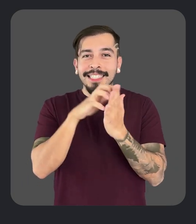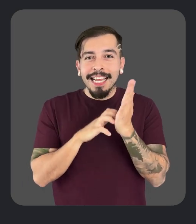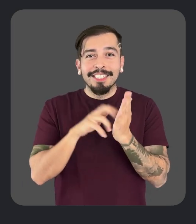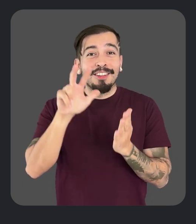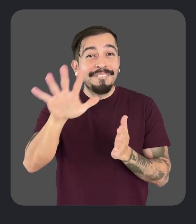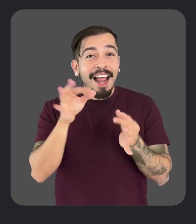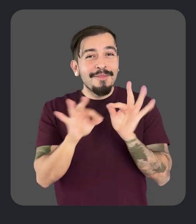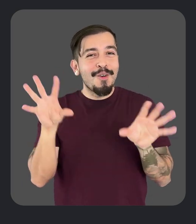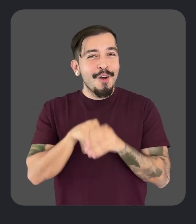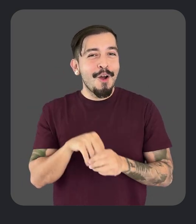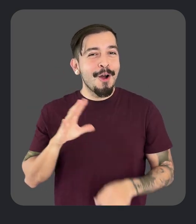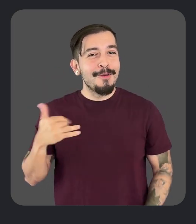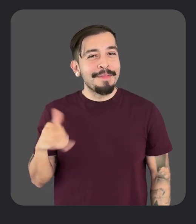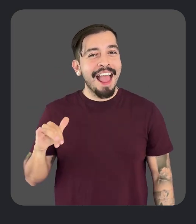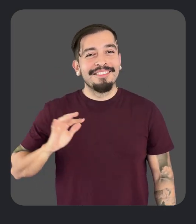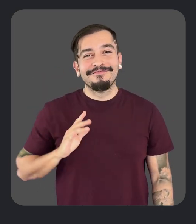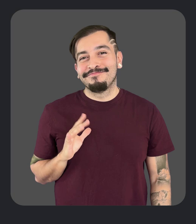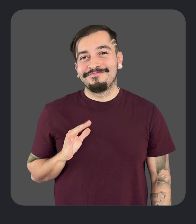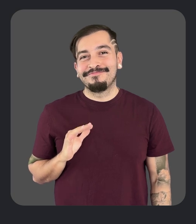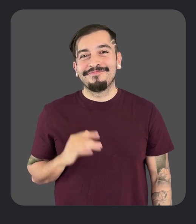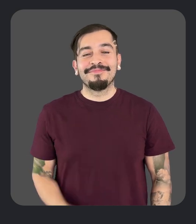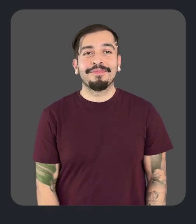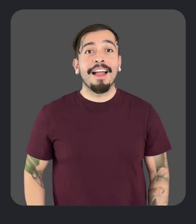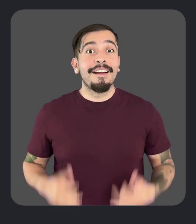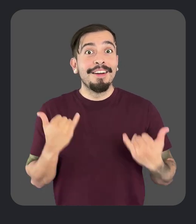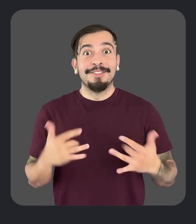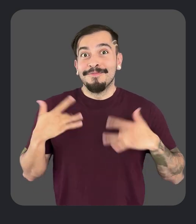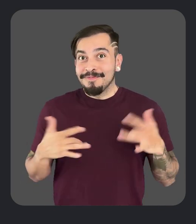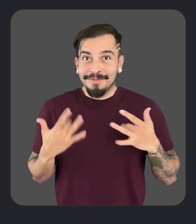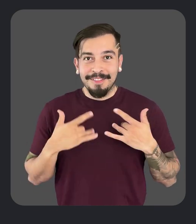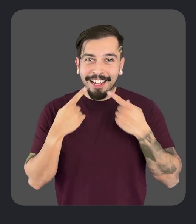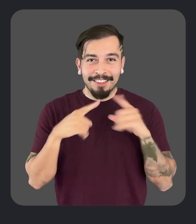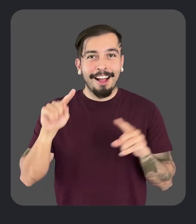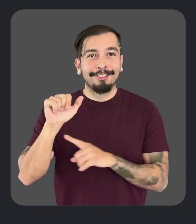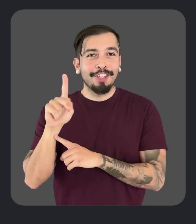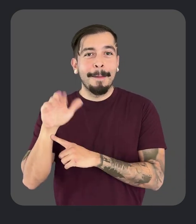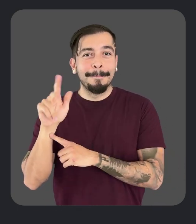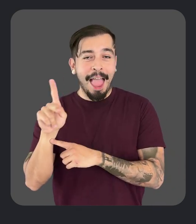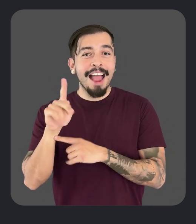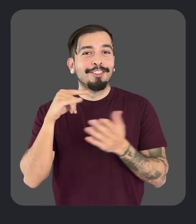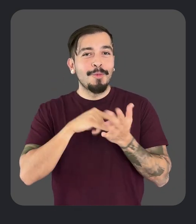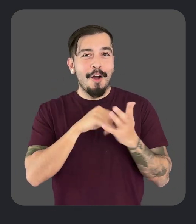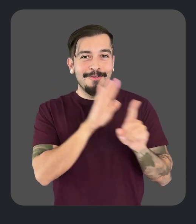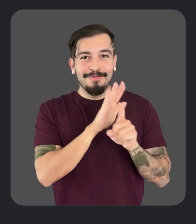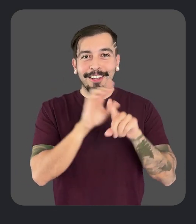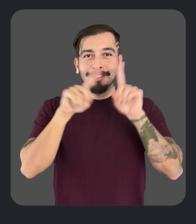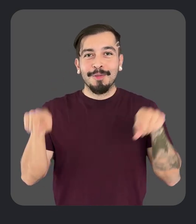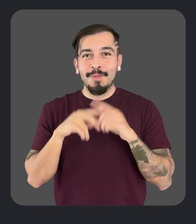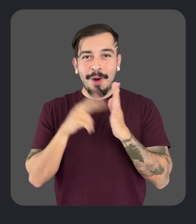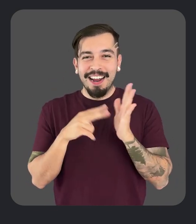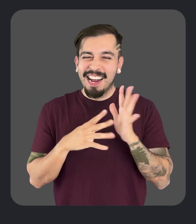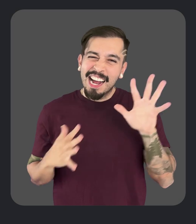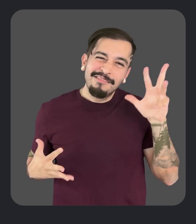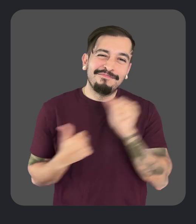and read out text in 35 languages, including Arabic. Finally, we are thrilled to announce that TalkBack Android screen reader